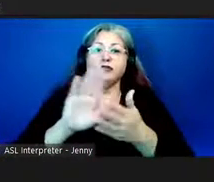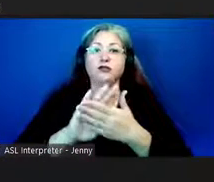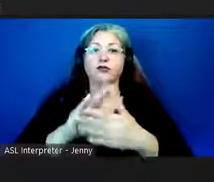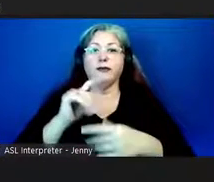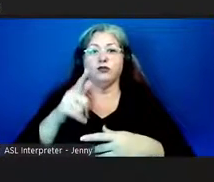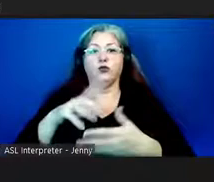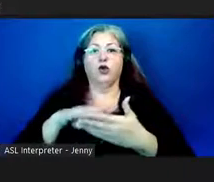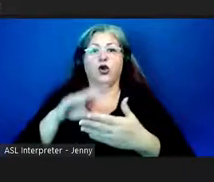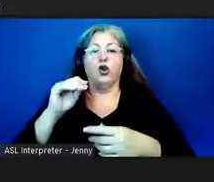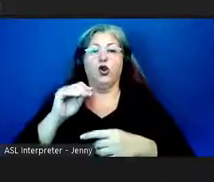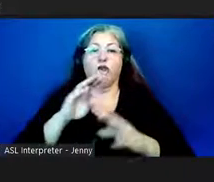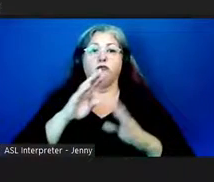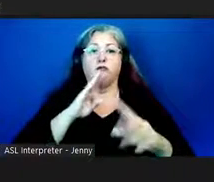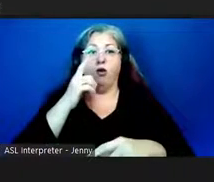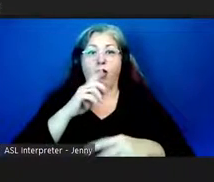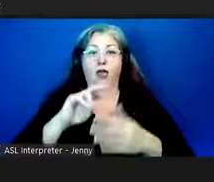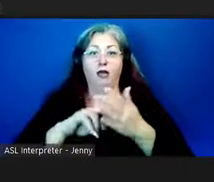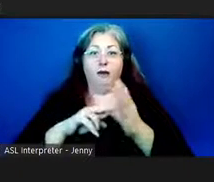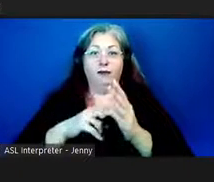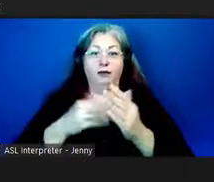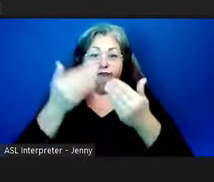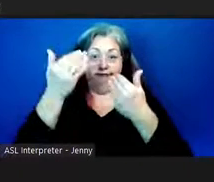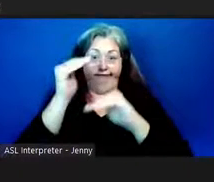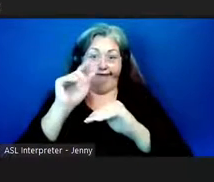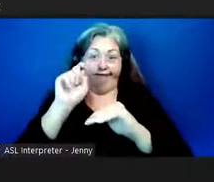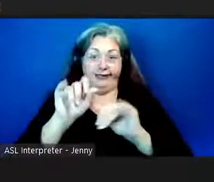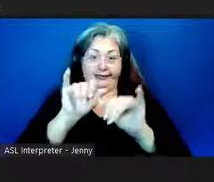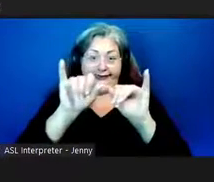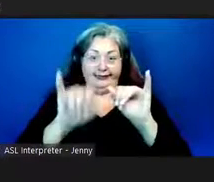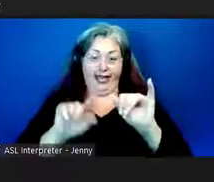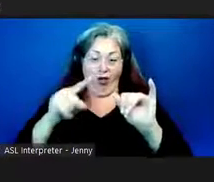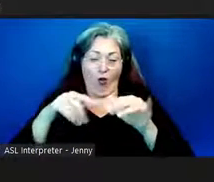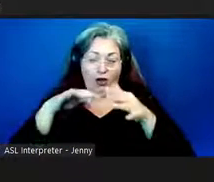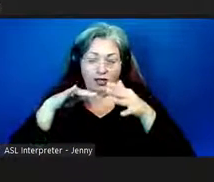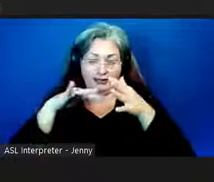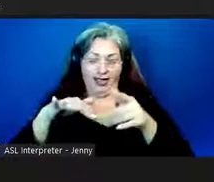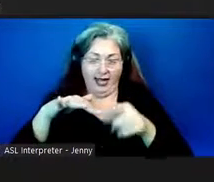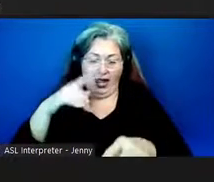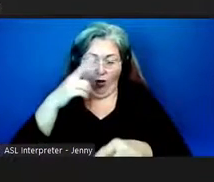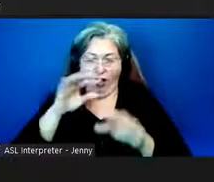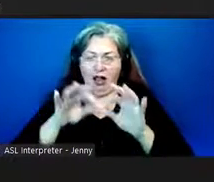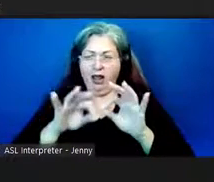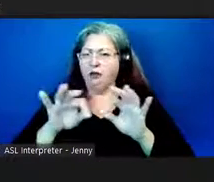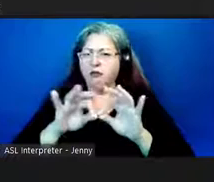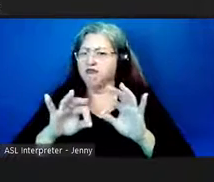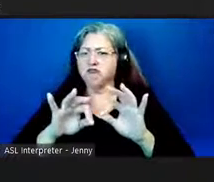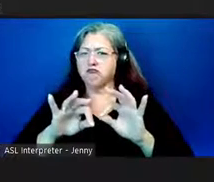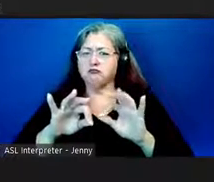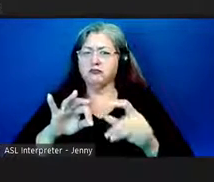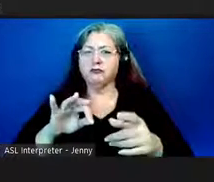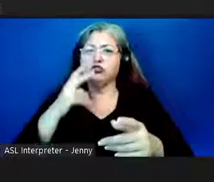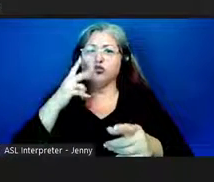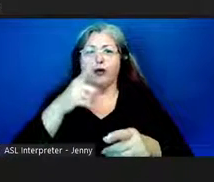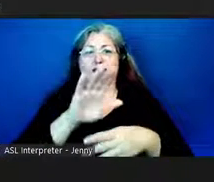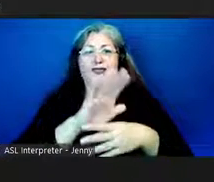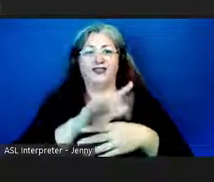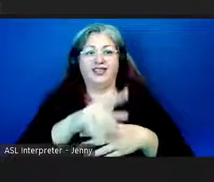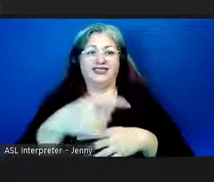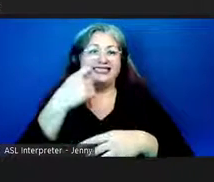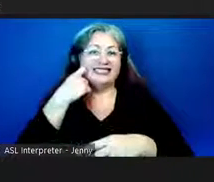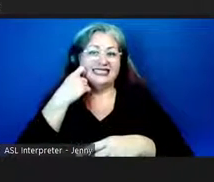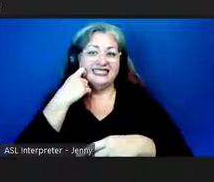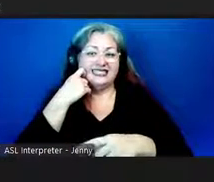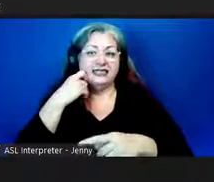learned in olelo Hawaii doesn't mean that you're restricted to only studying in the Hawaiian language. As we saw in the video just now,